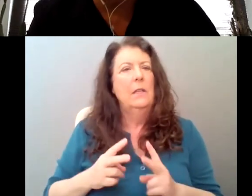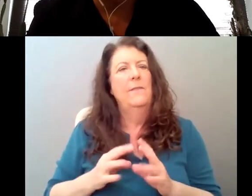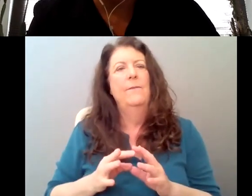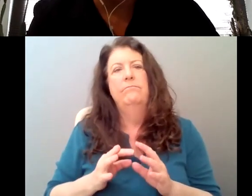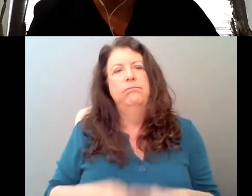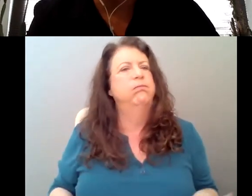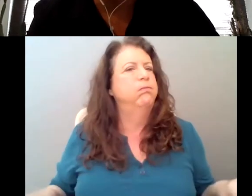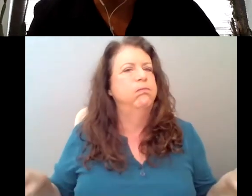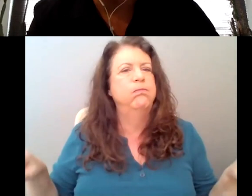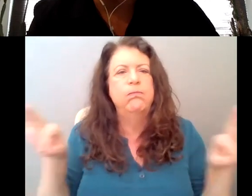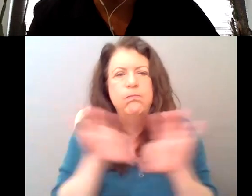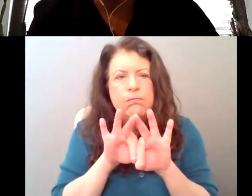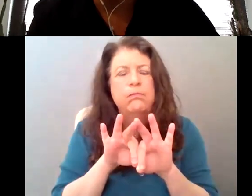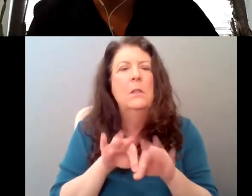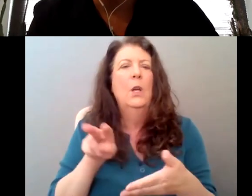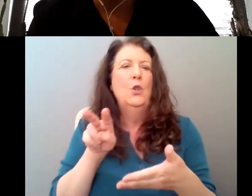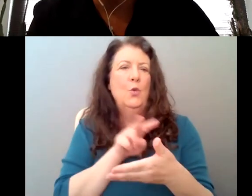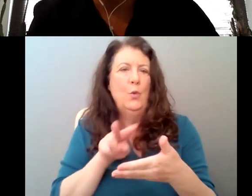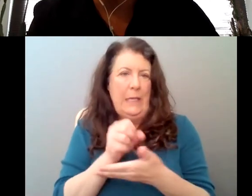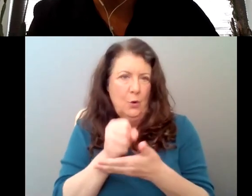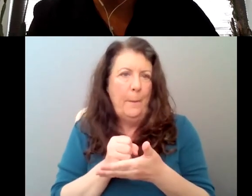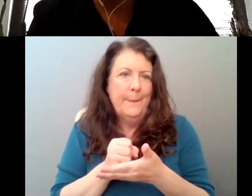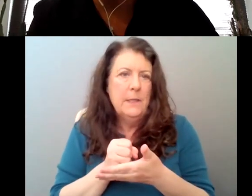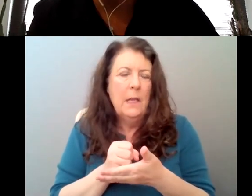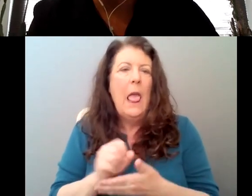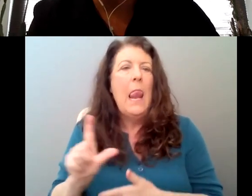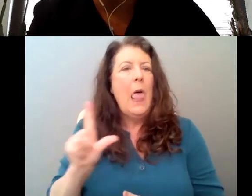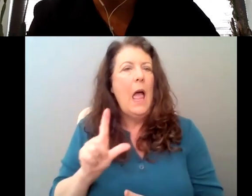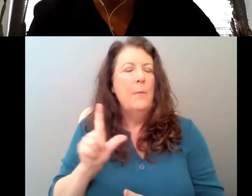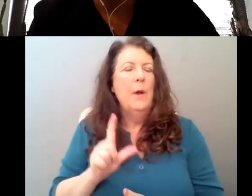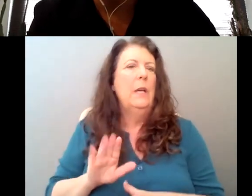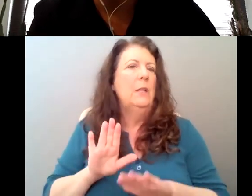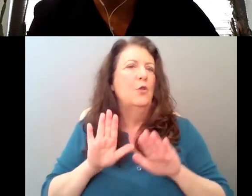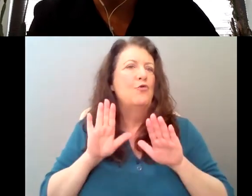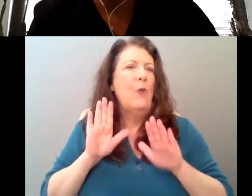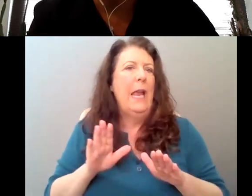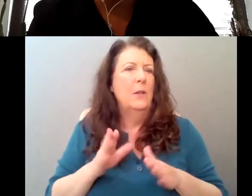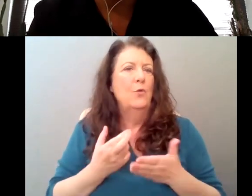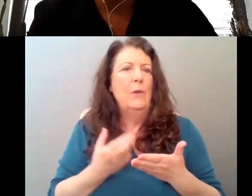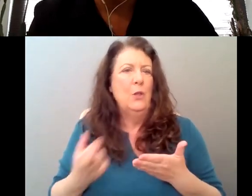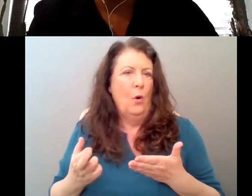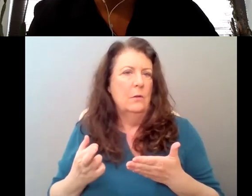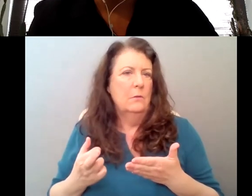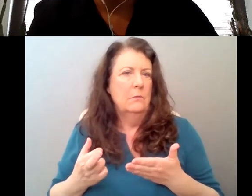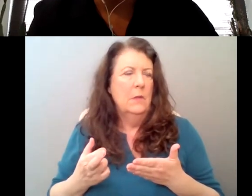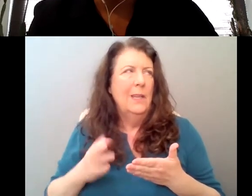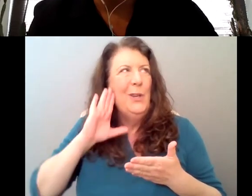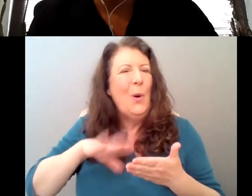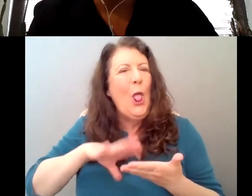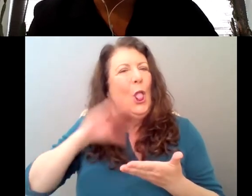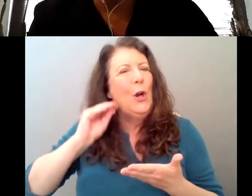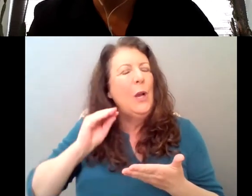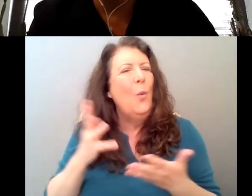and the library is such a great resource for, um, you know, learning what, uh, a script looks like on the